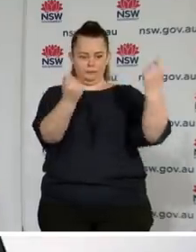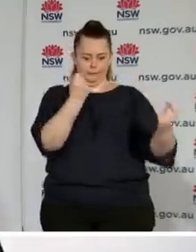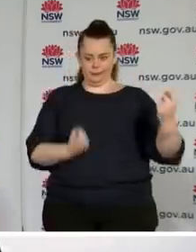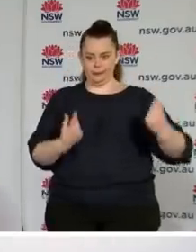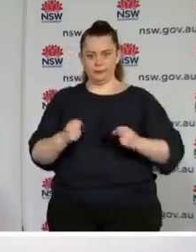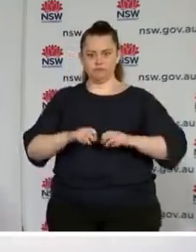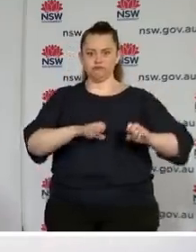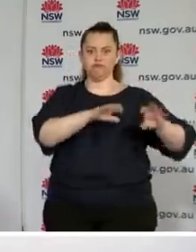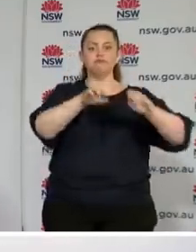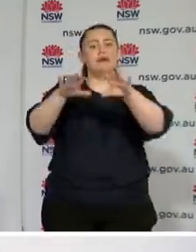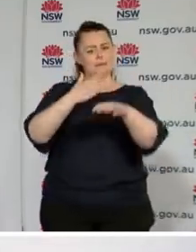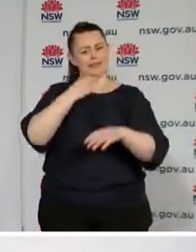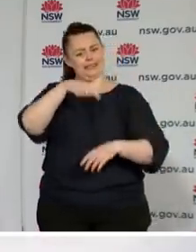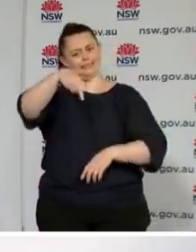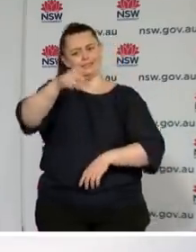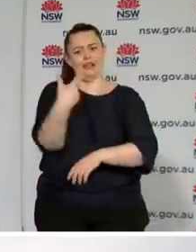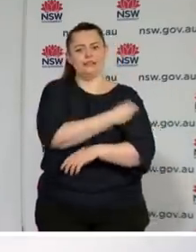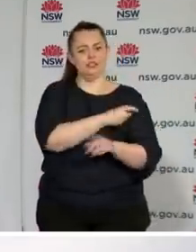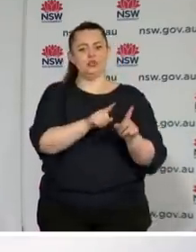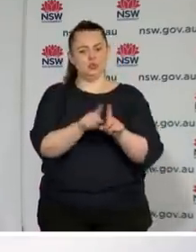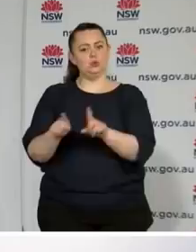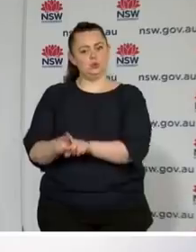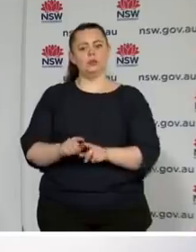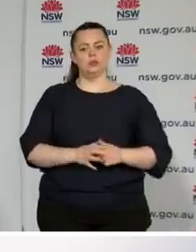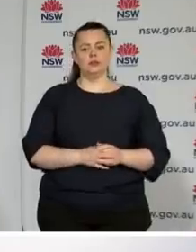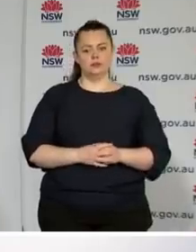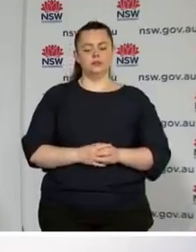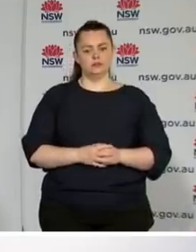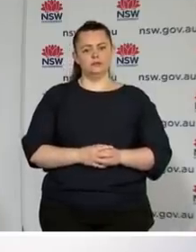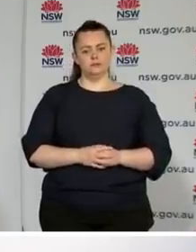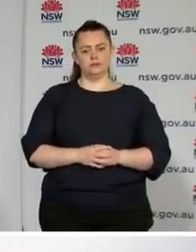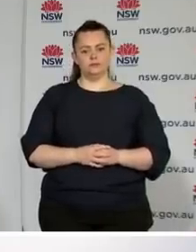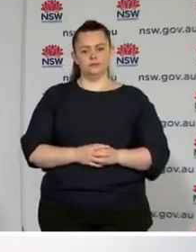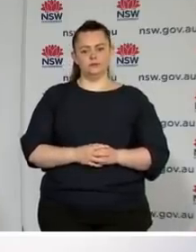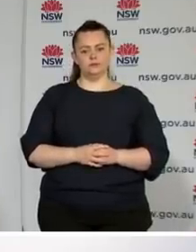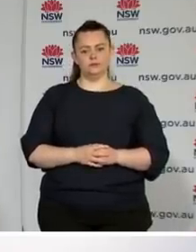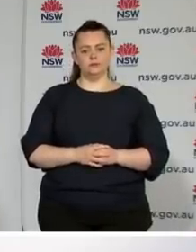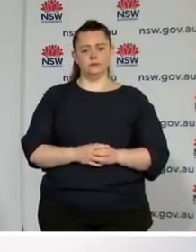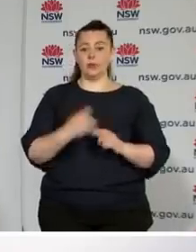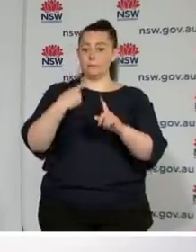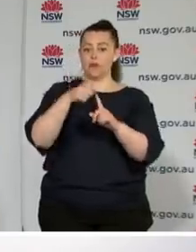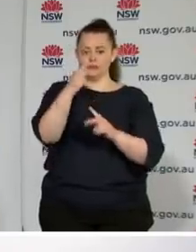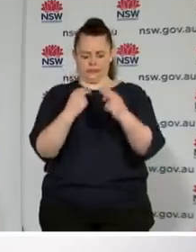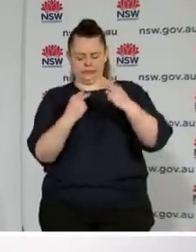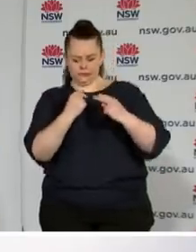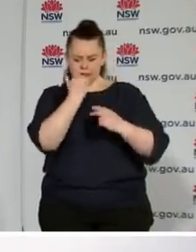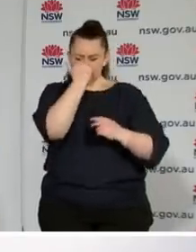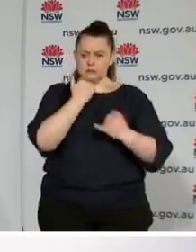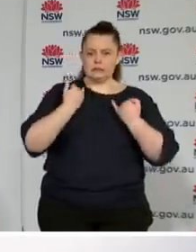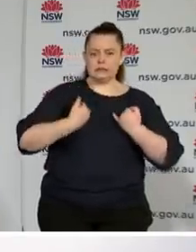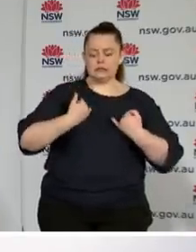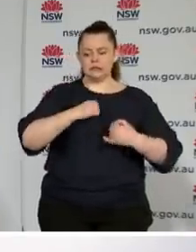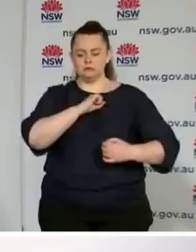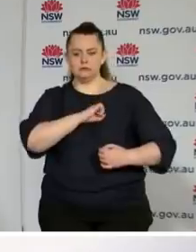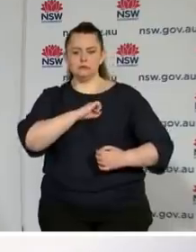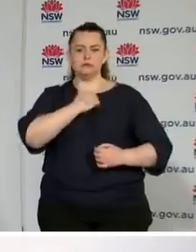as quickly as possible, but also to please keep presenting if you have any symptoms of COVID. In